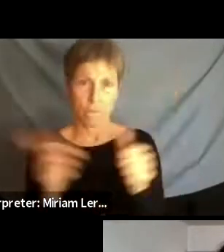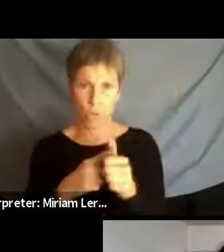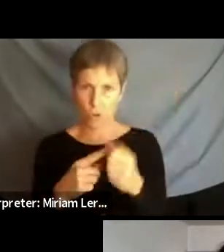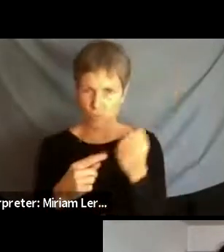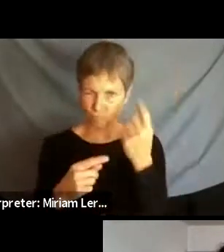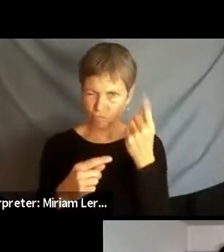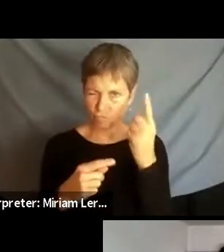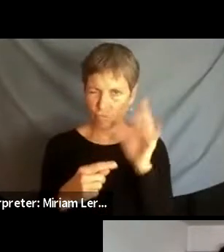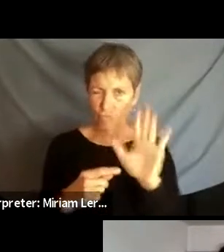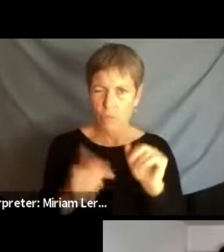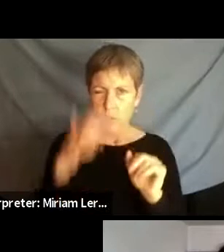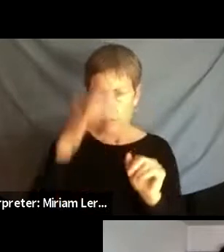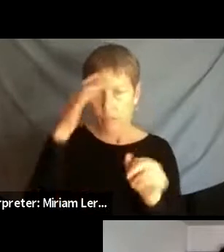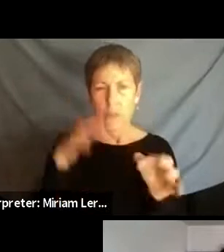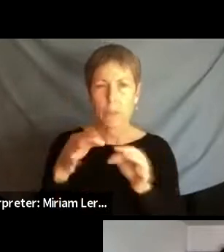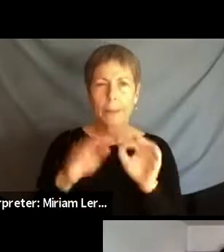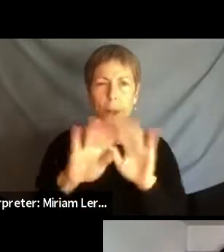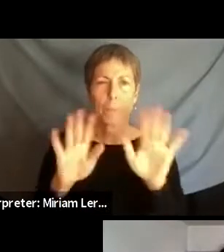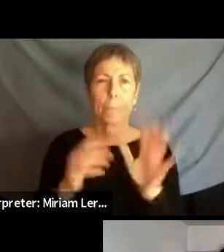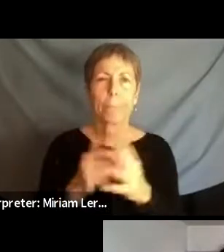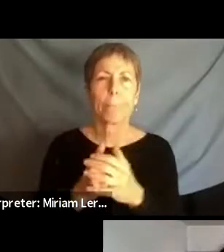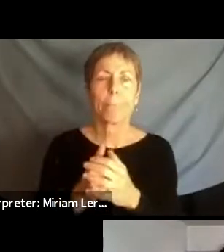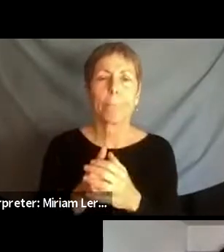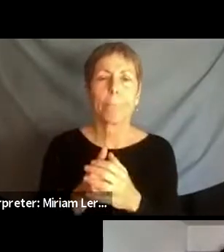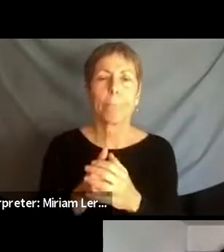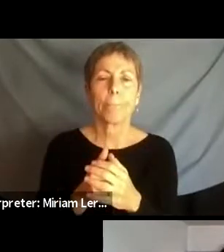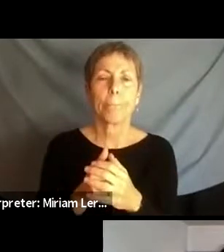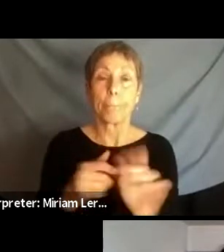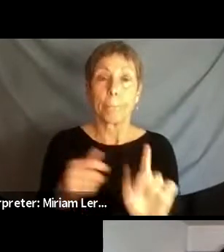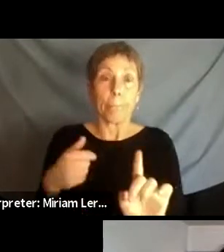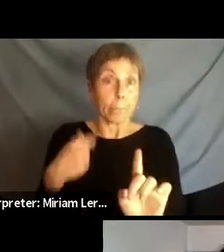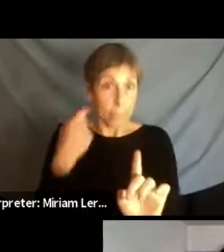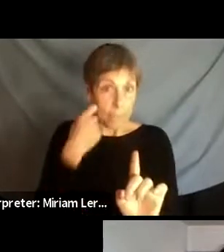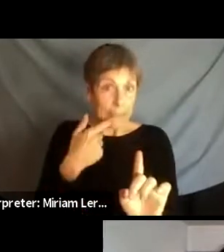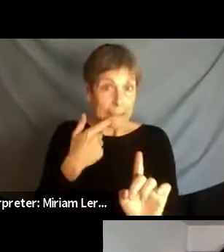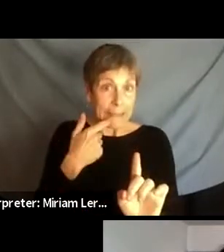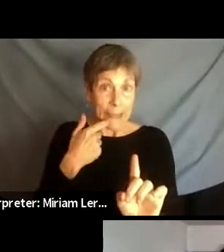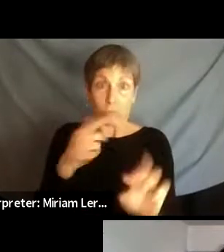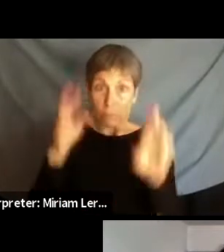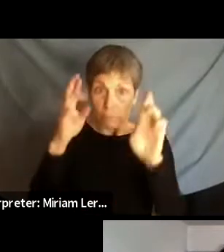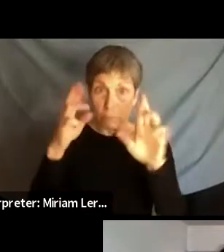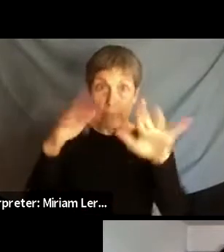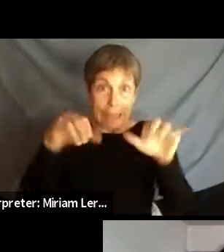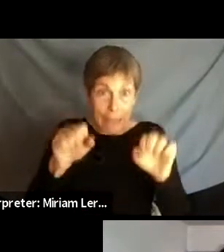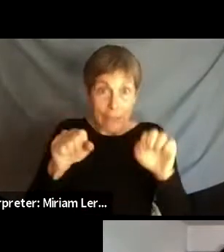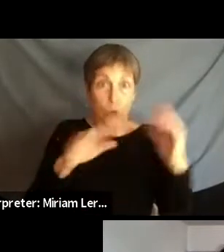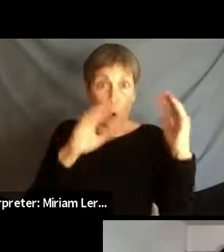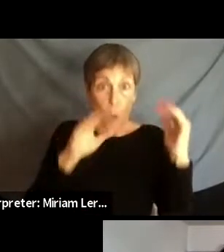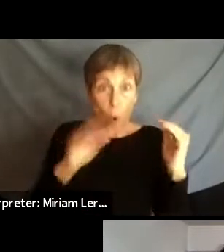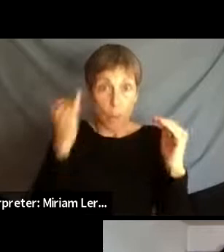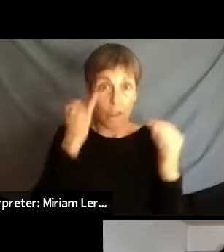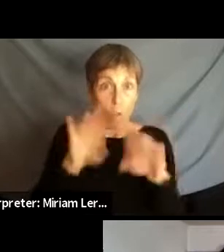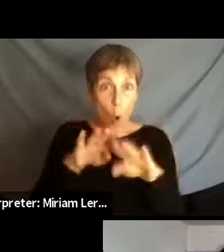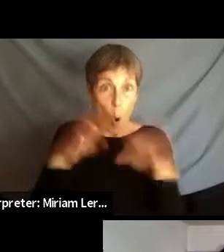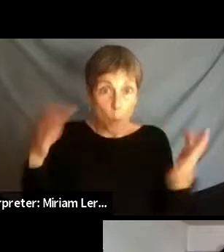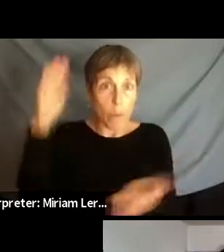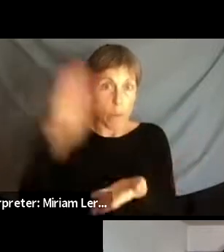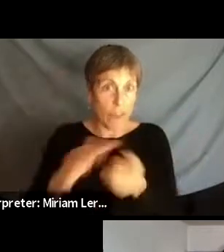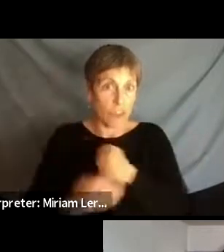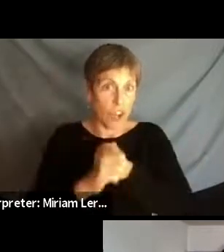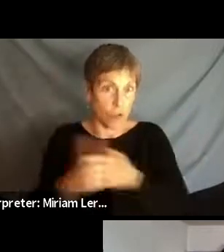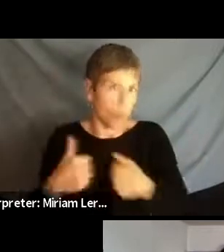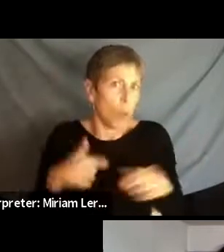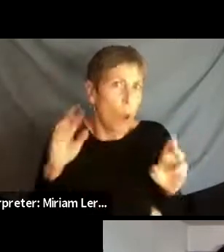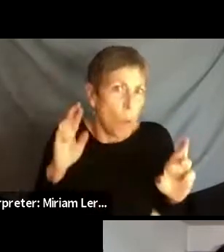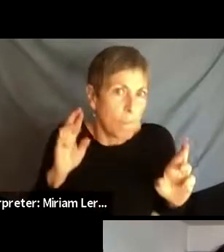though, right? I think, like I said, that's the goal is that we hope that it would make it less dangerous, right? That doesn't